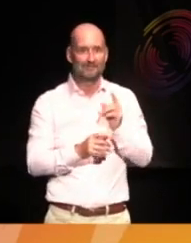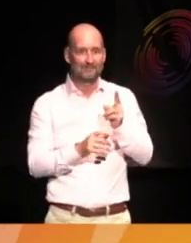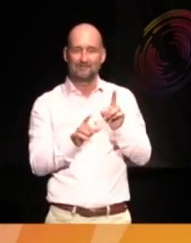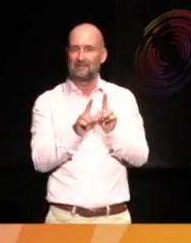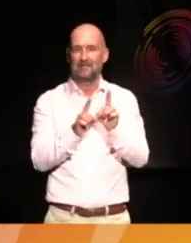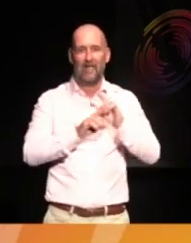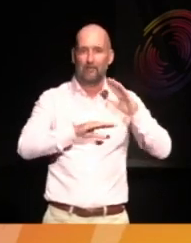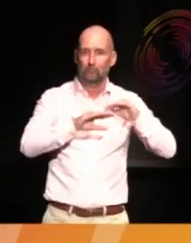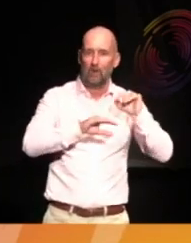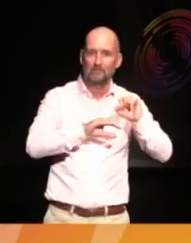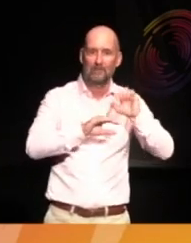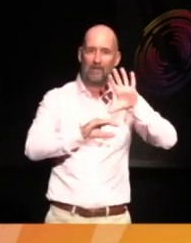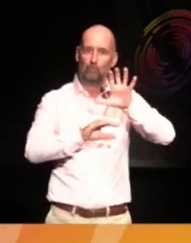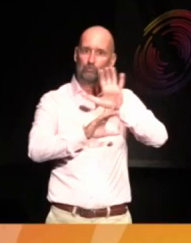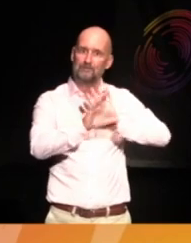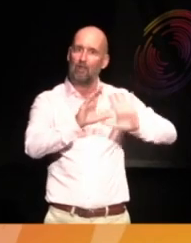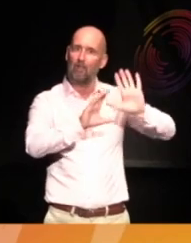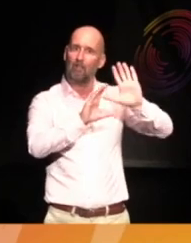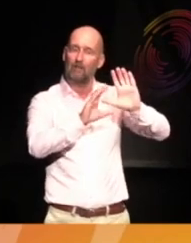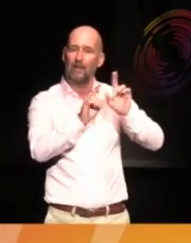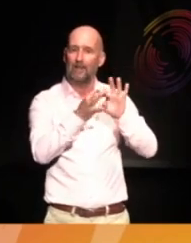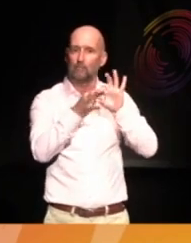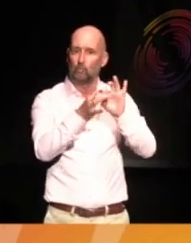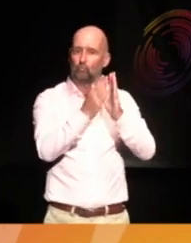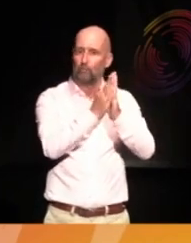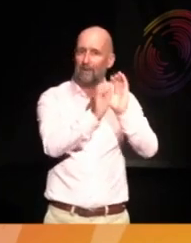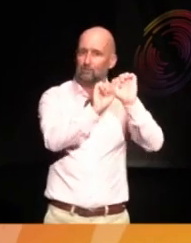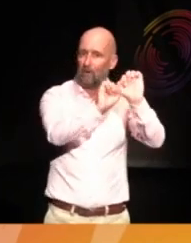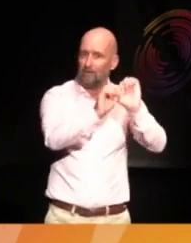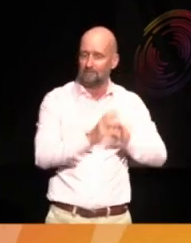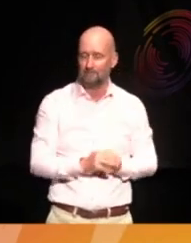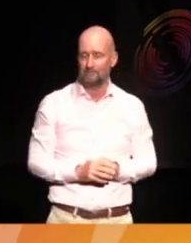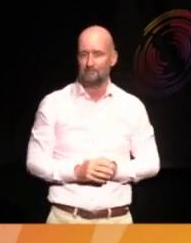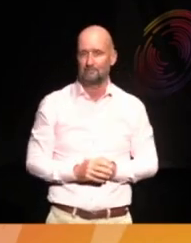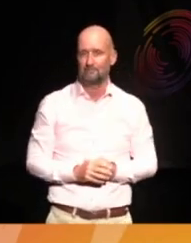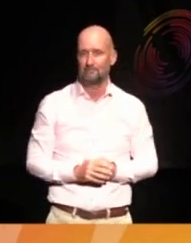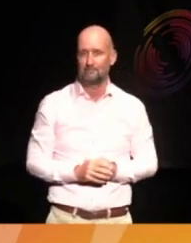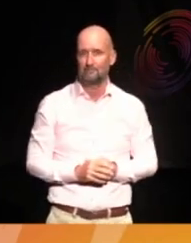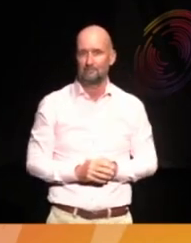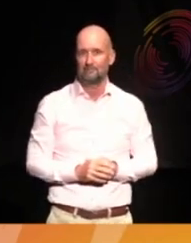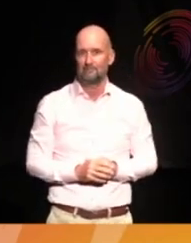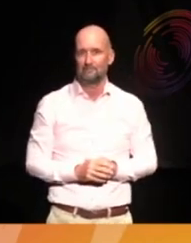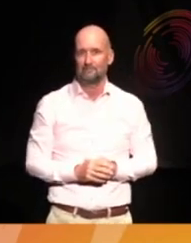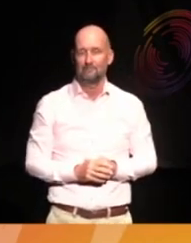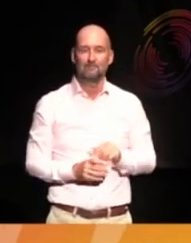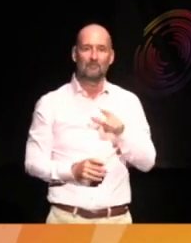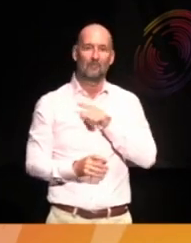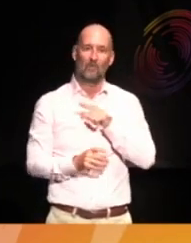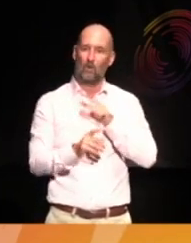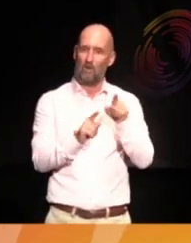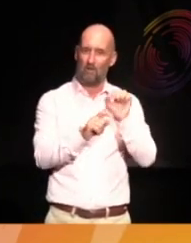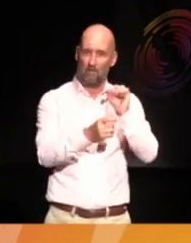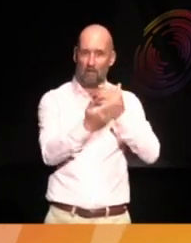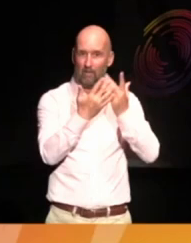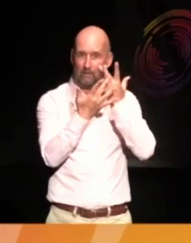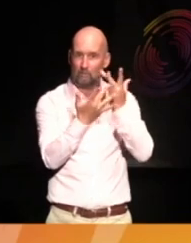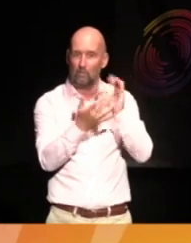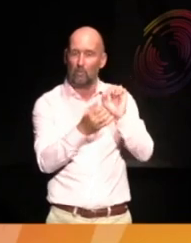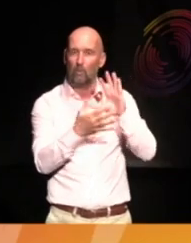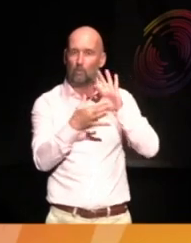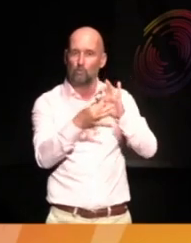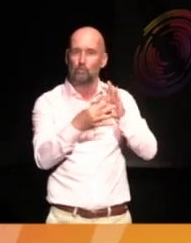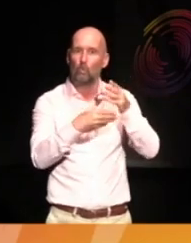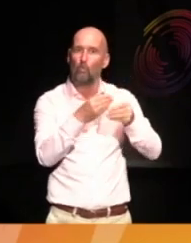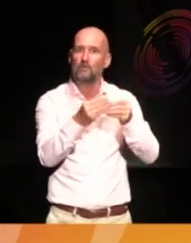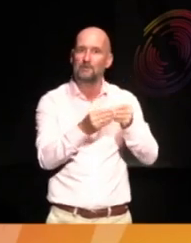of drums in their ritual practices. So, in that sense, we're able to amalgamate or to integrate their stories onto the main kind